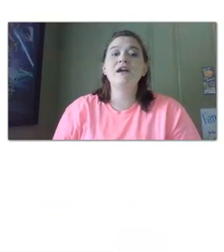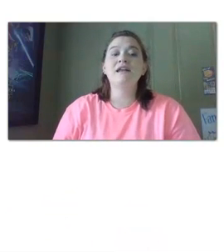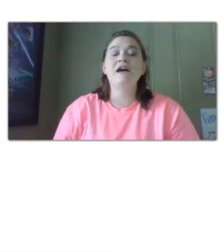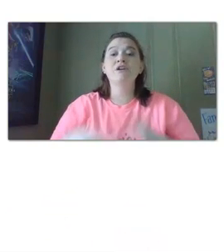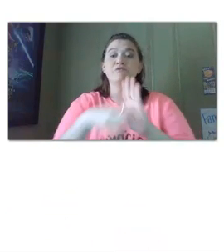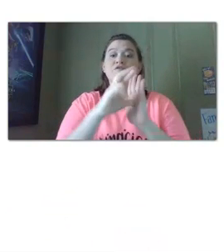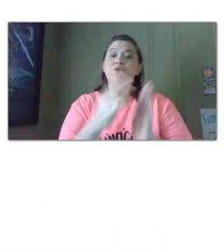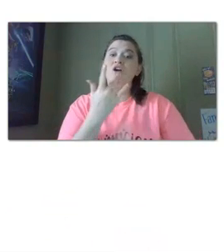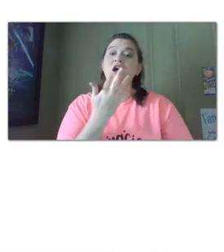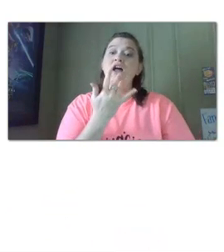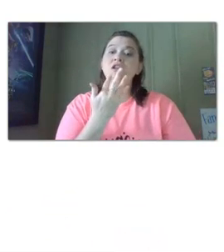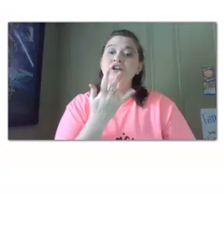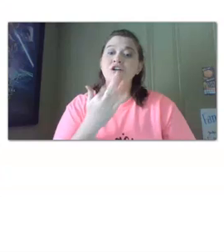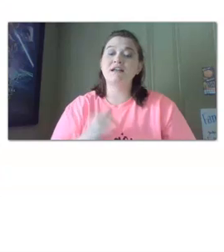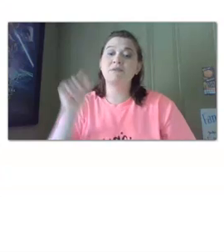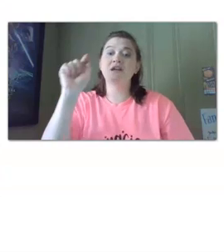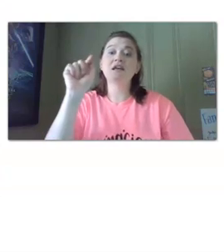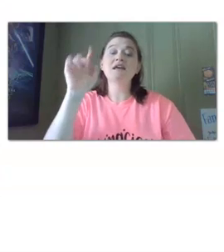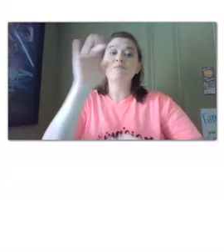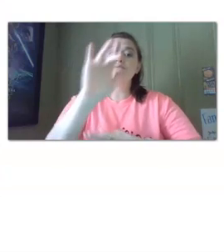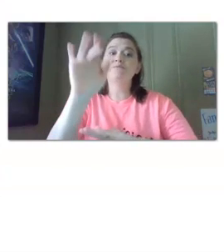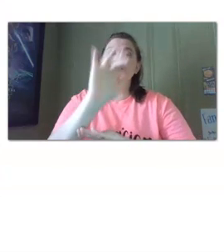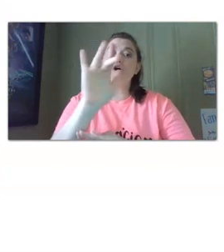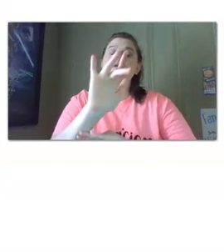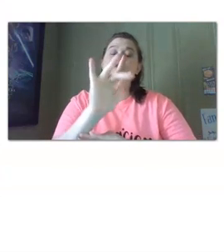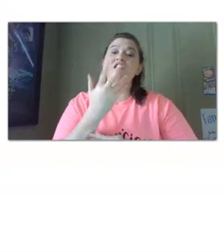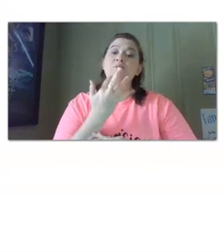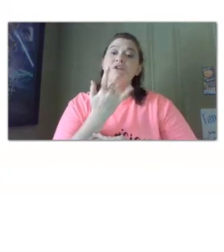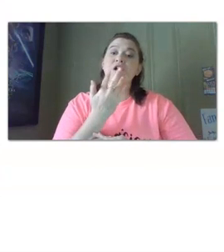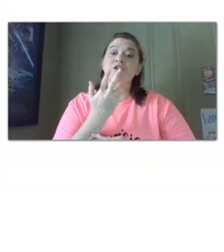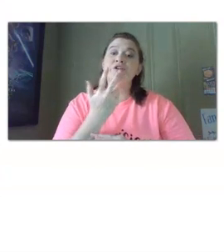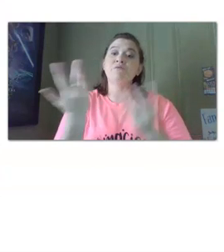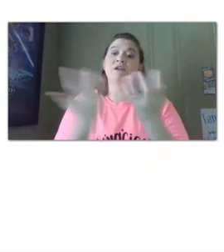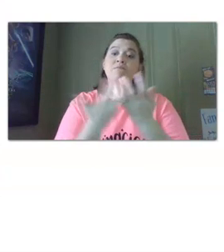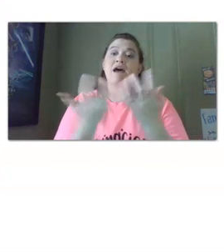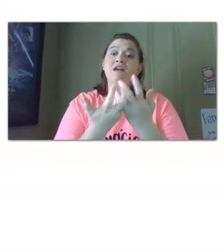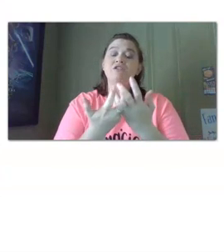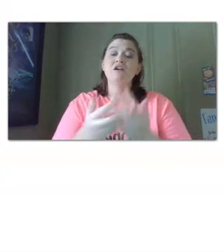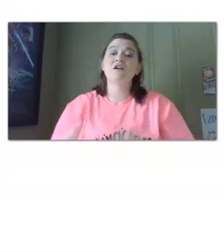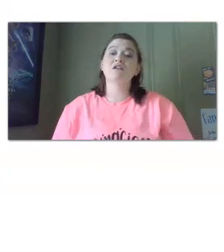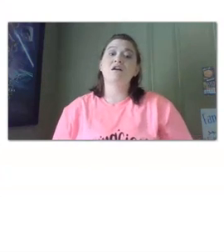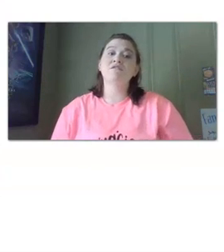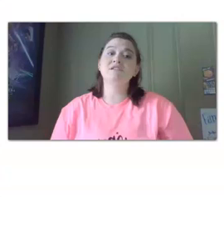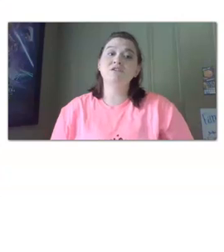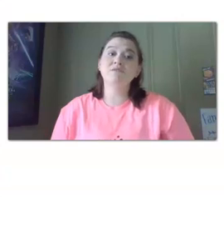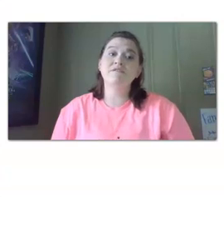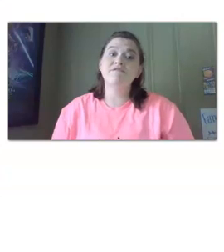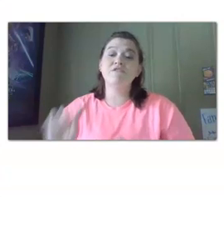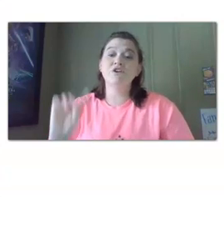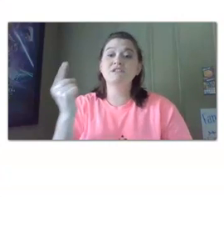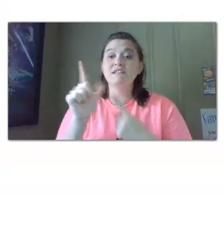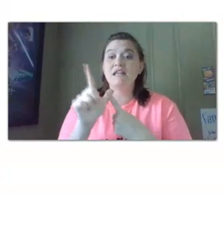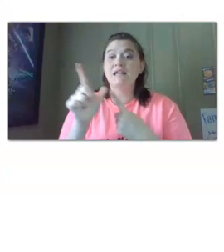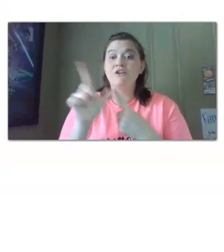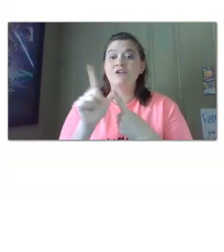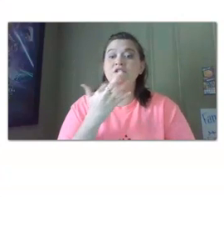all right now we're going to review our colors i'm going to put over the top of the color and we can match a lot of it starts with the